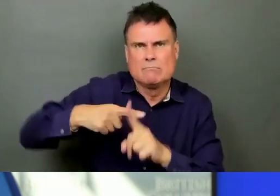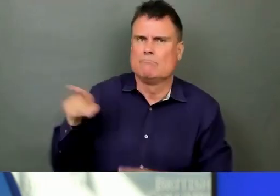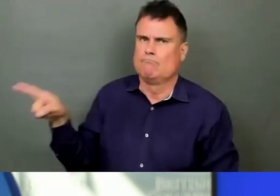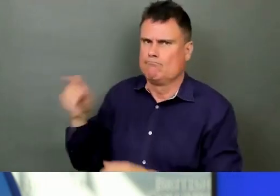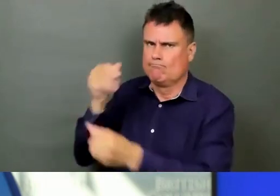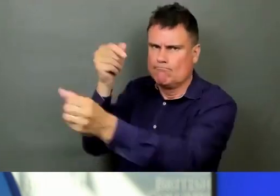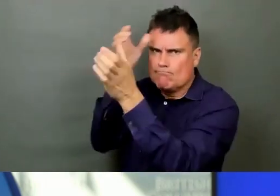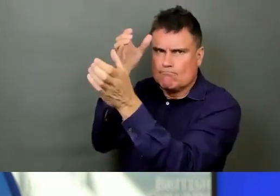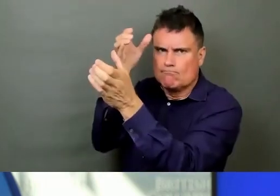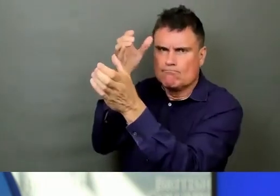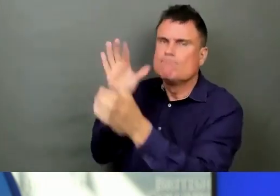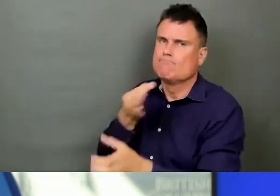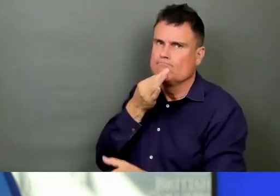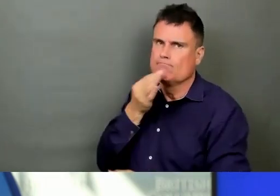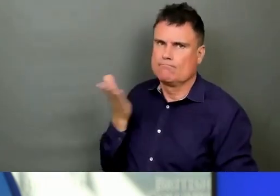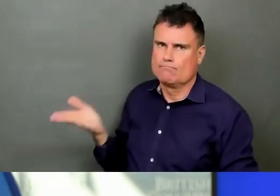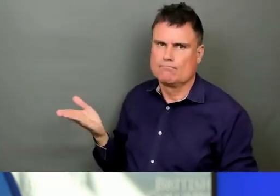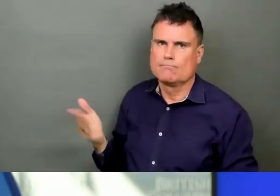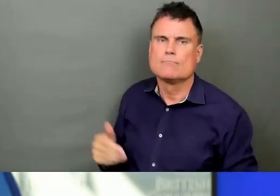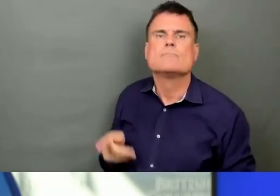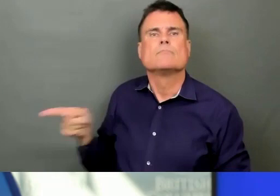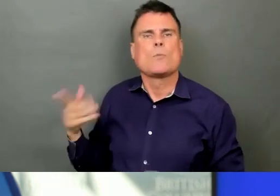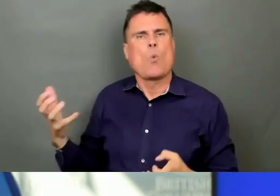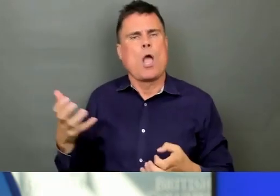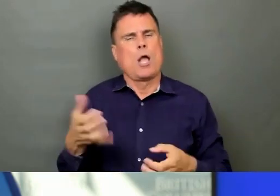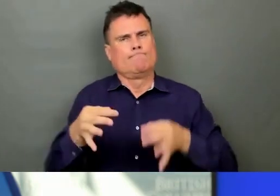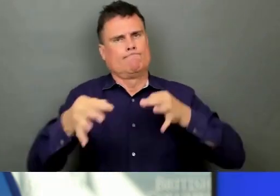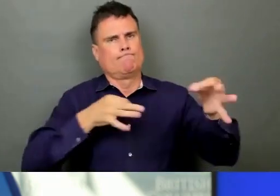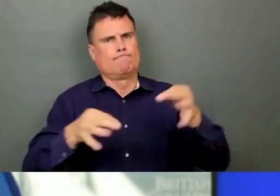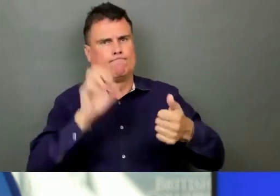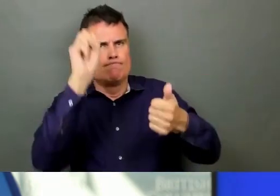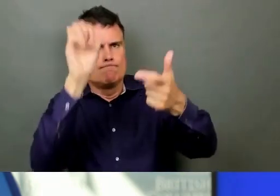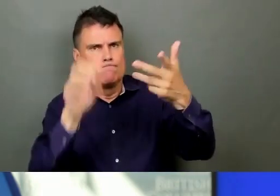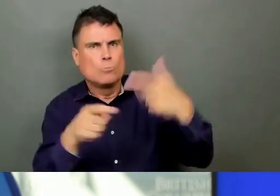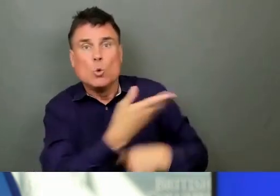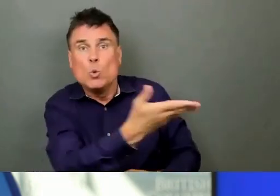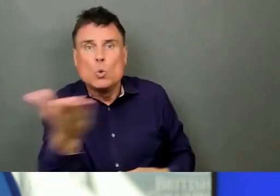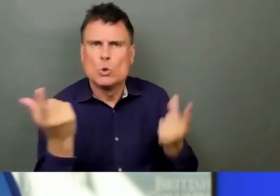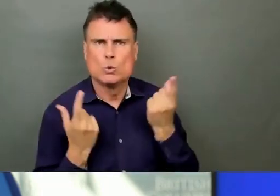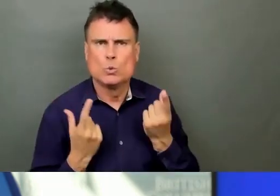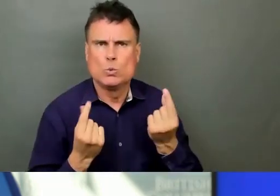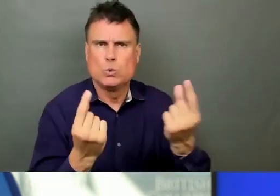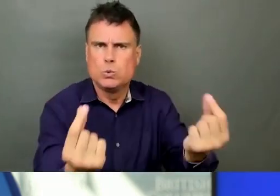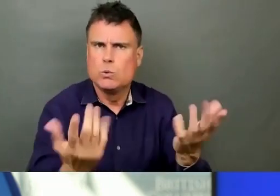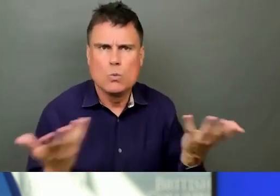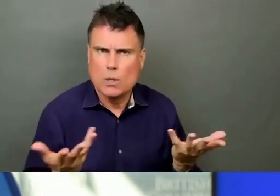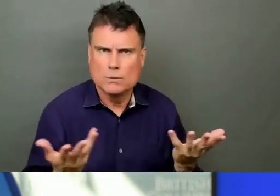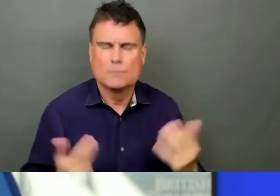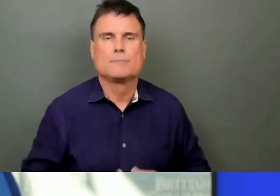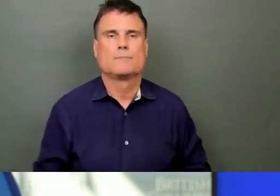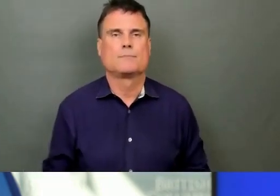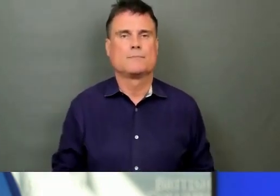But impact of smoke, impact of heat and what steps they can take to stay safer. Dr. Henderson.